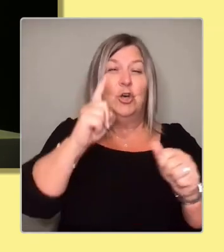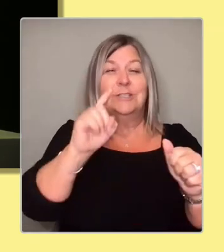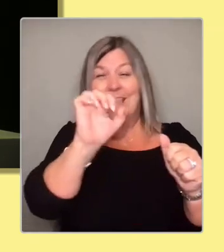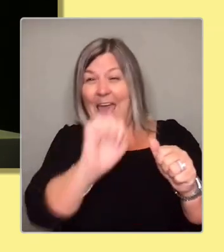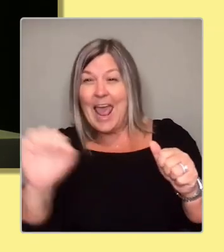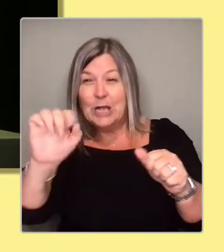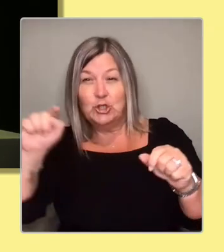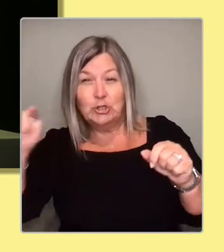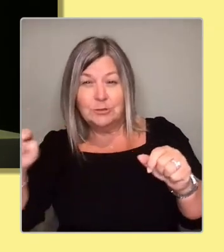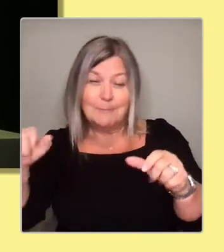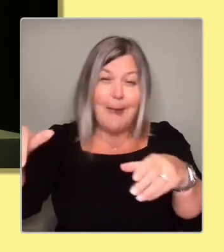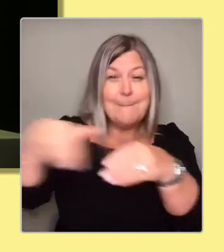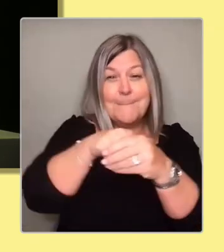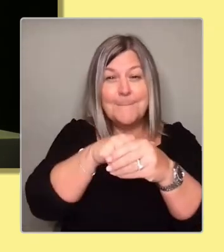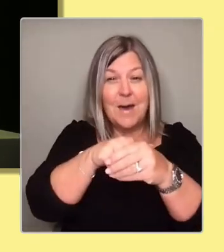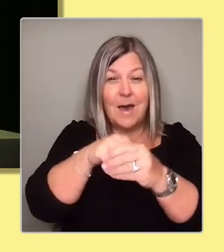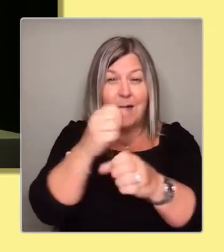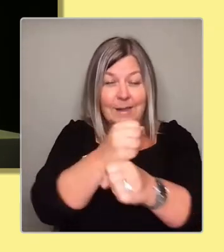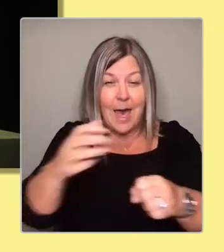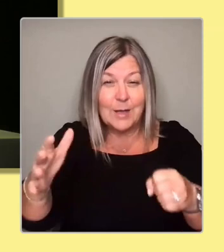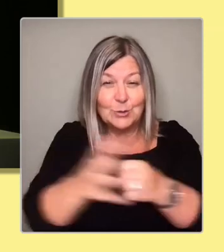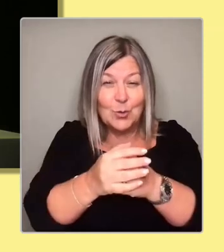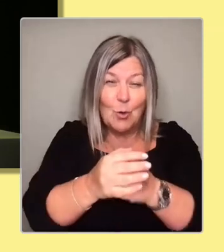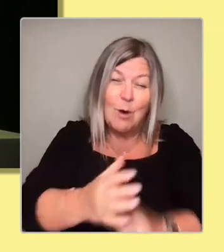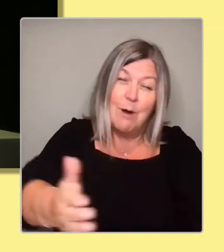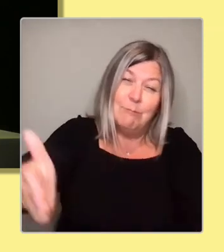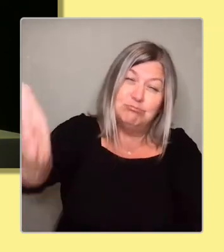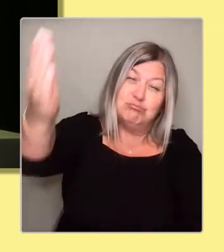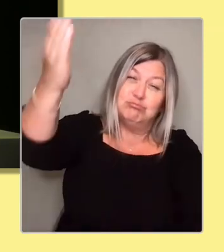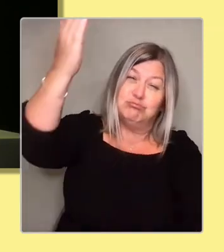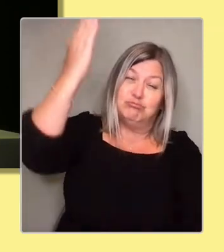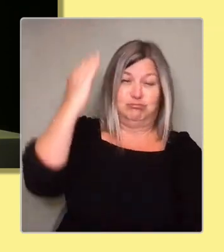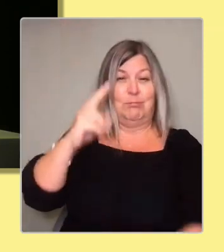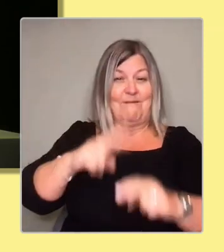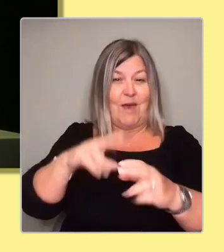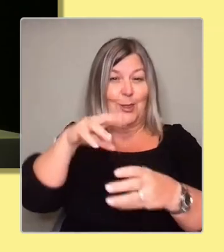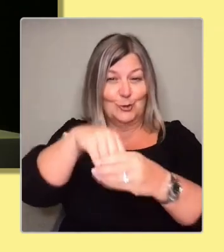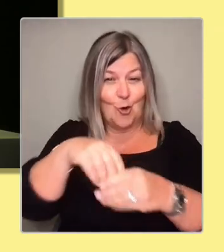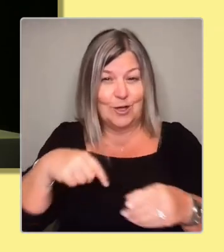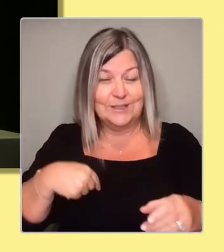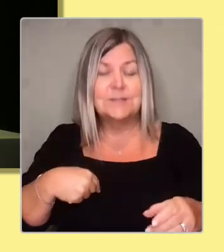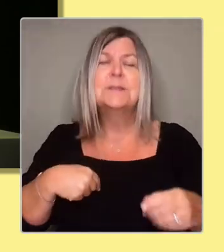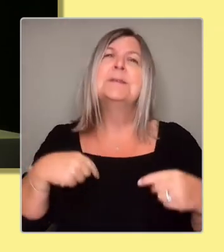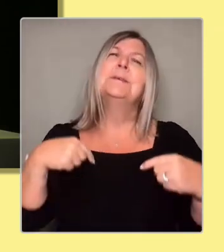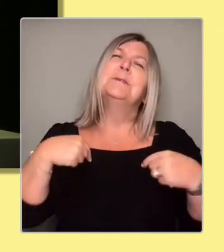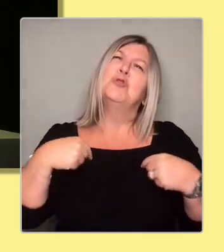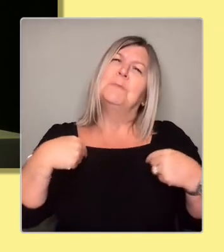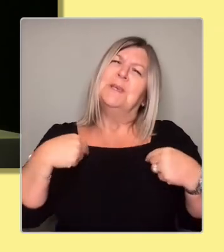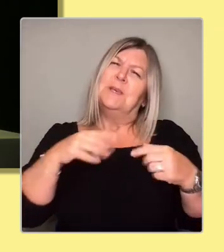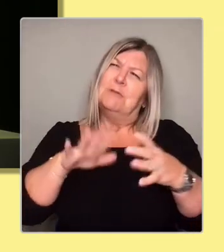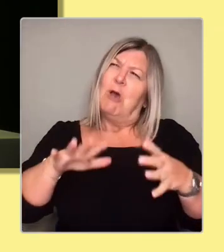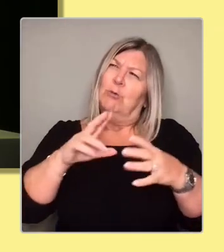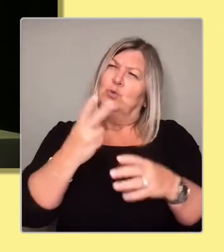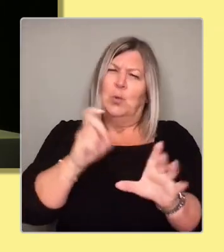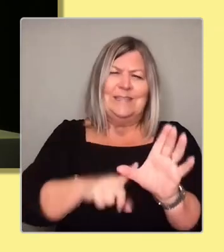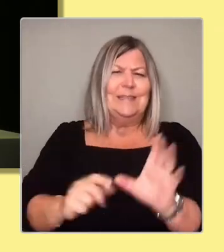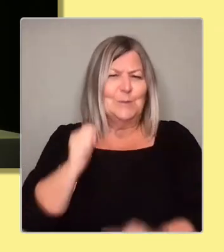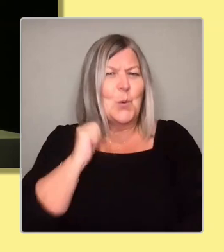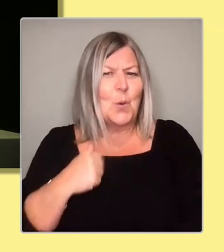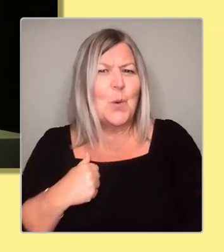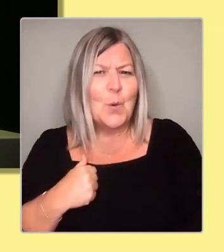but I'm pretty sure it is true. And I joined about 20 years ago. I feel like I'm part of this family,